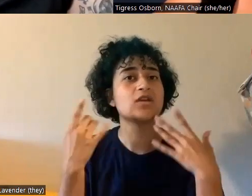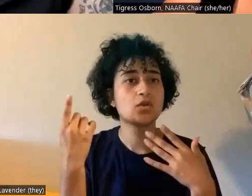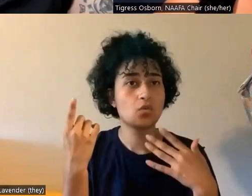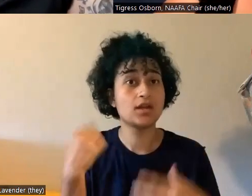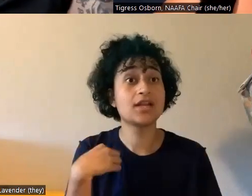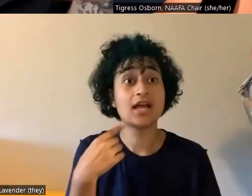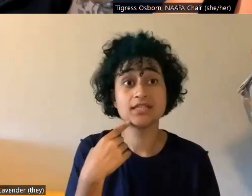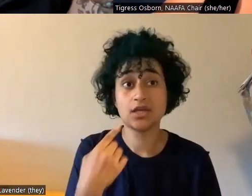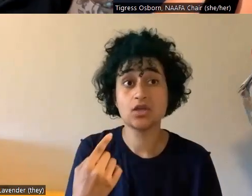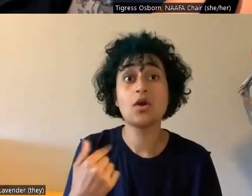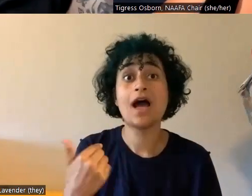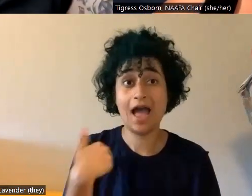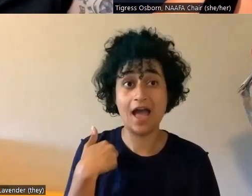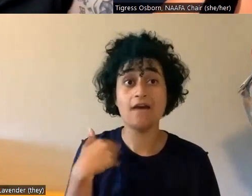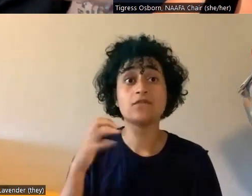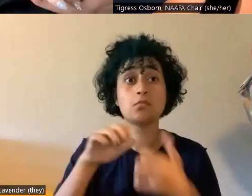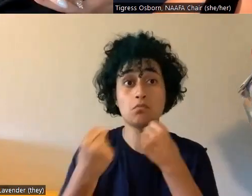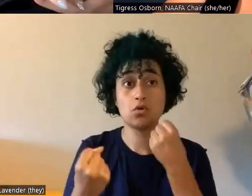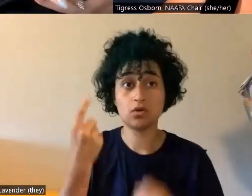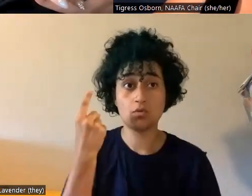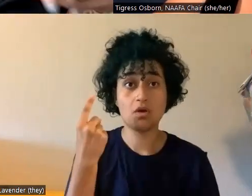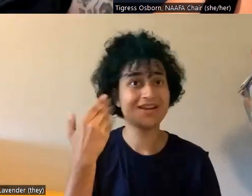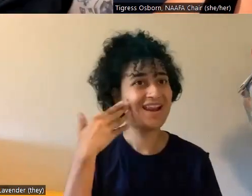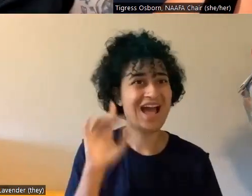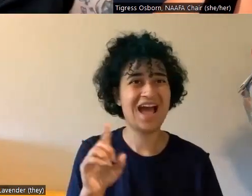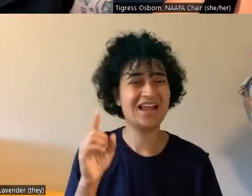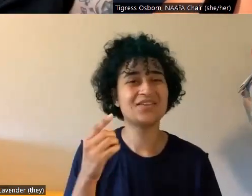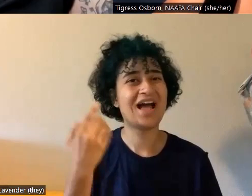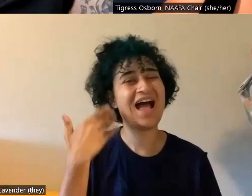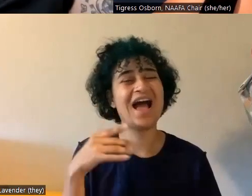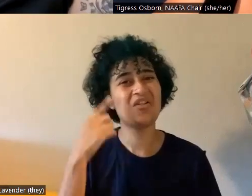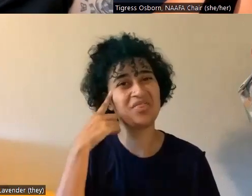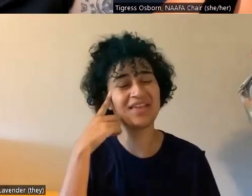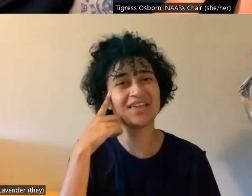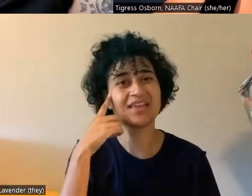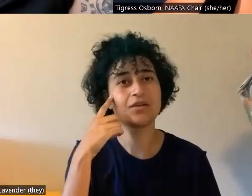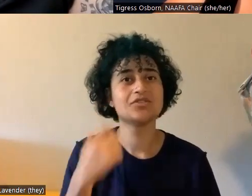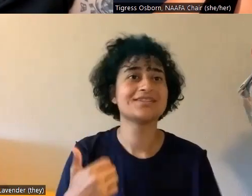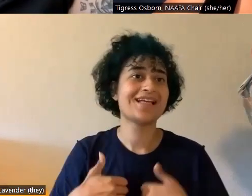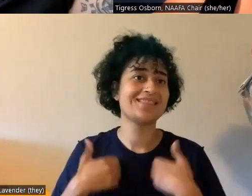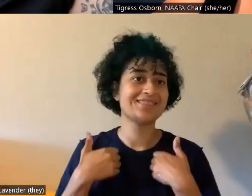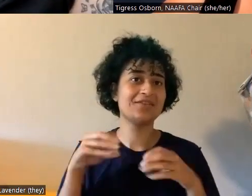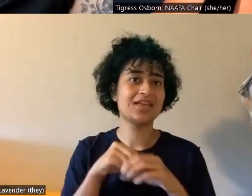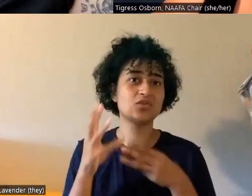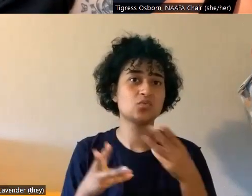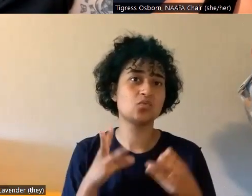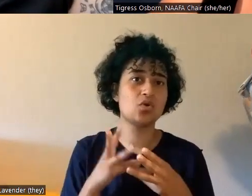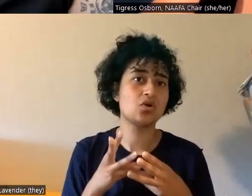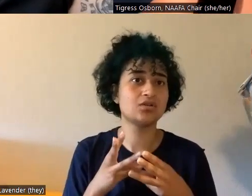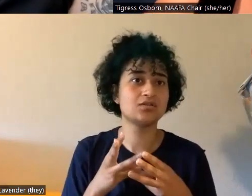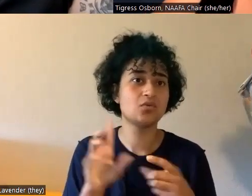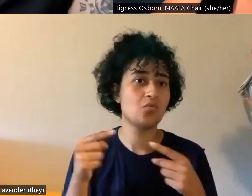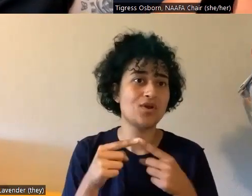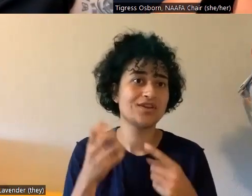tell you, I have broken one and I don't think it was a, I think it's just like living in this world, being fat. Sometimes we break shit